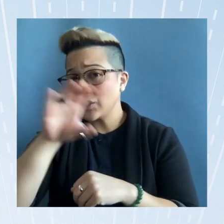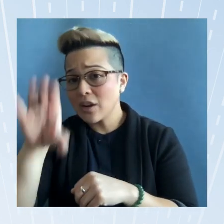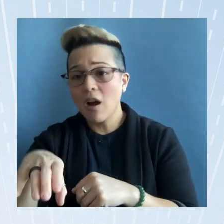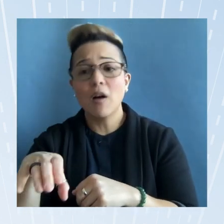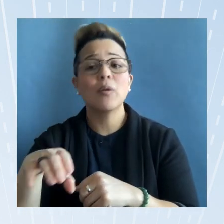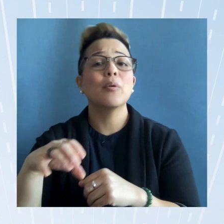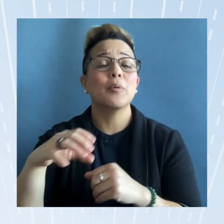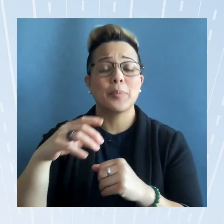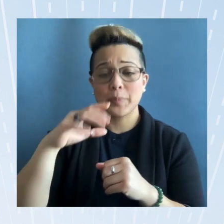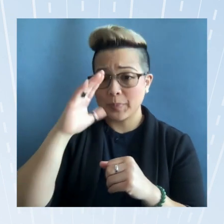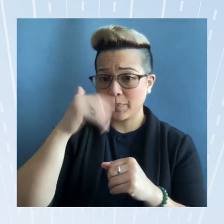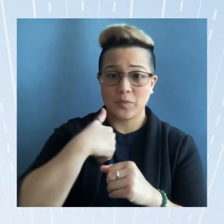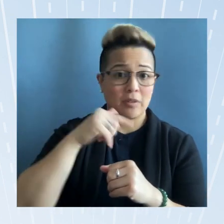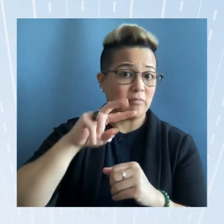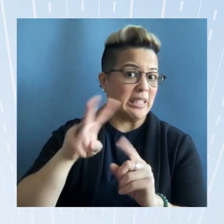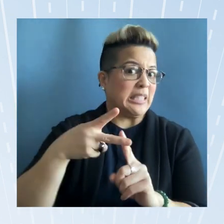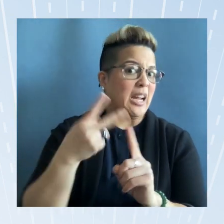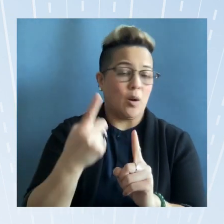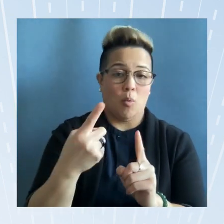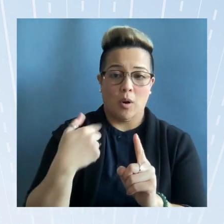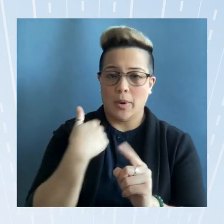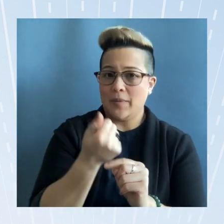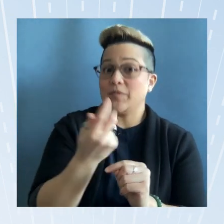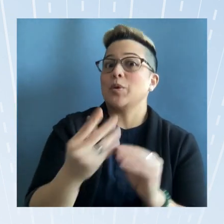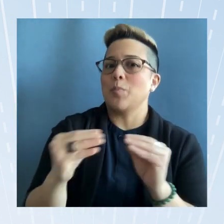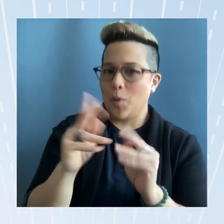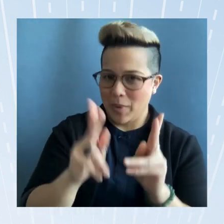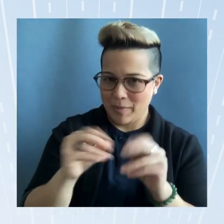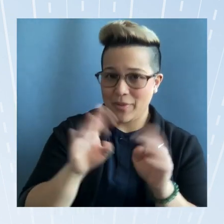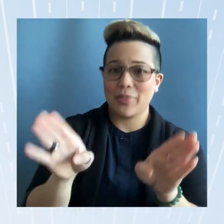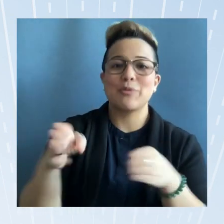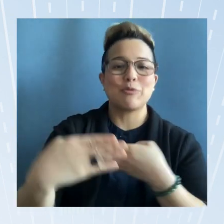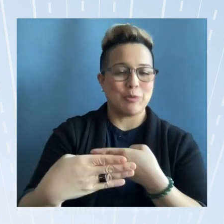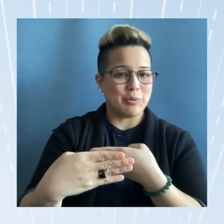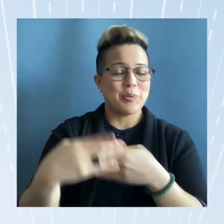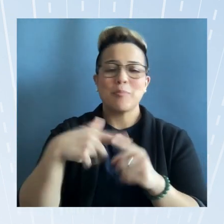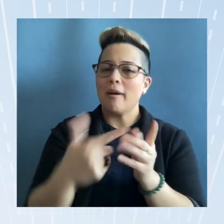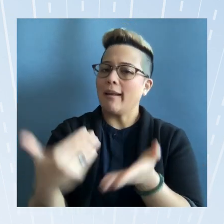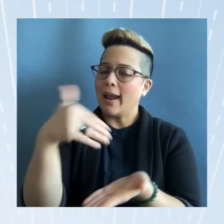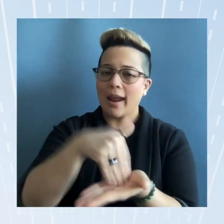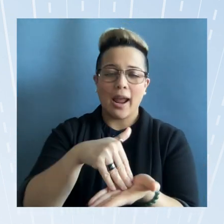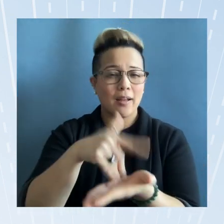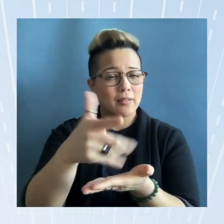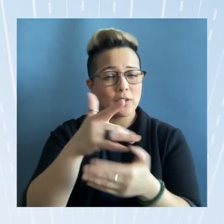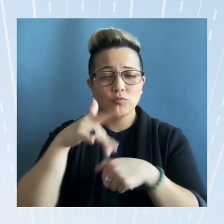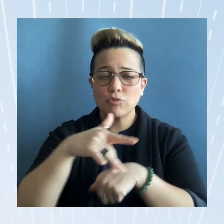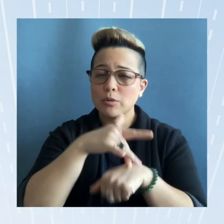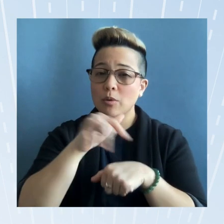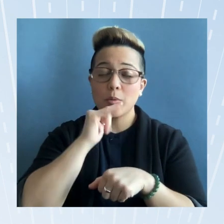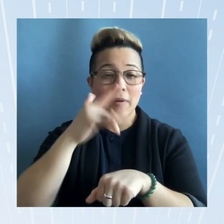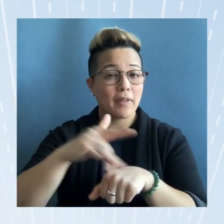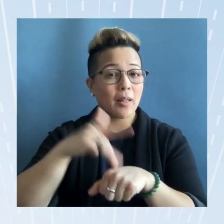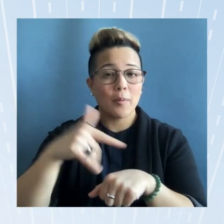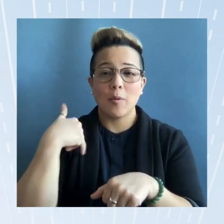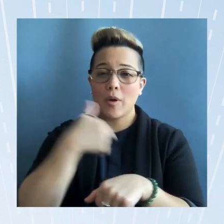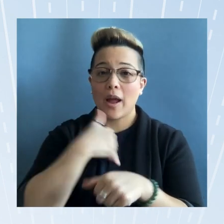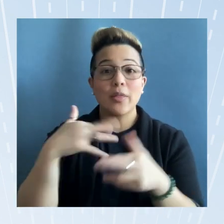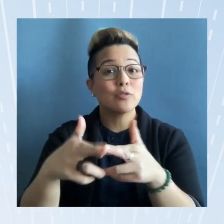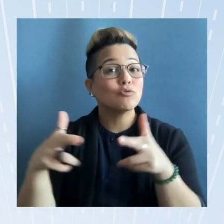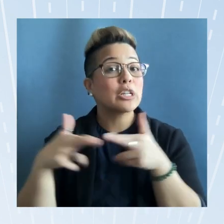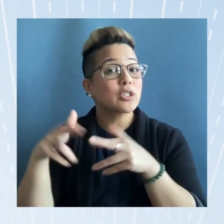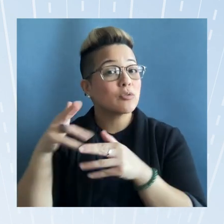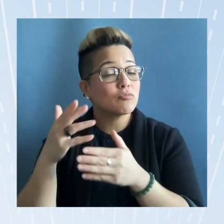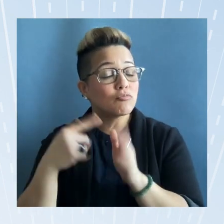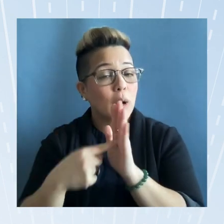you know being the second one we had a few more people in the room but again the resources that were available we had the regional representatives